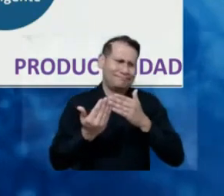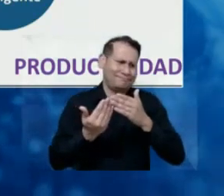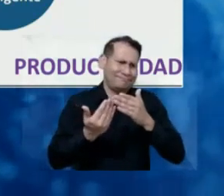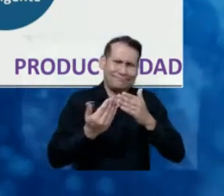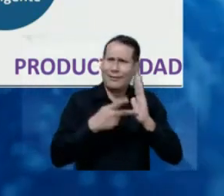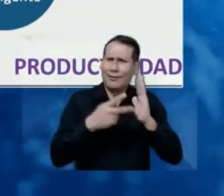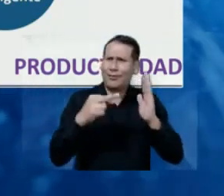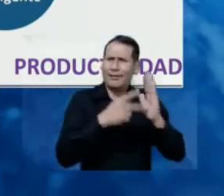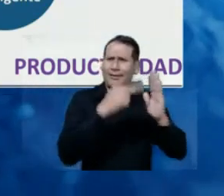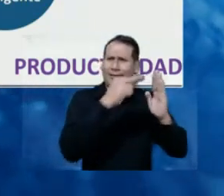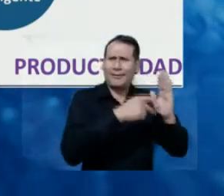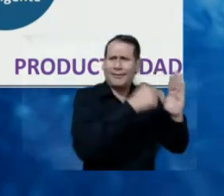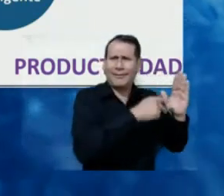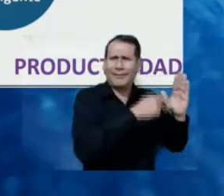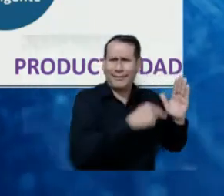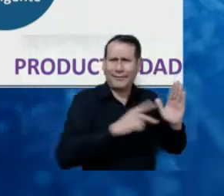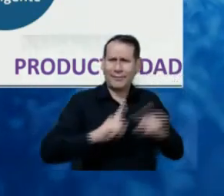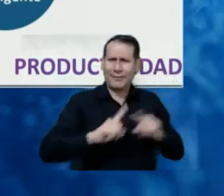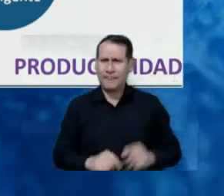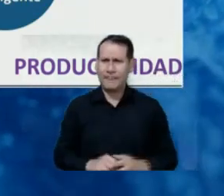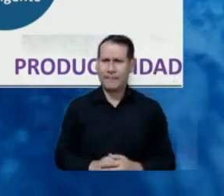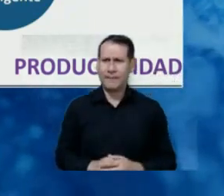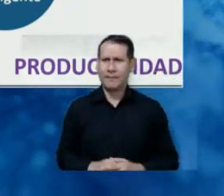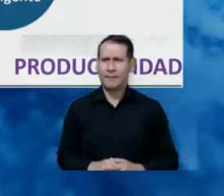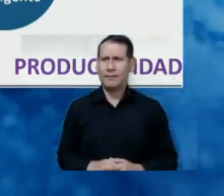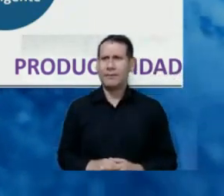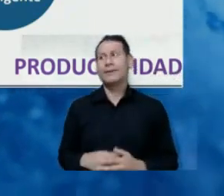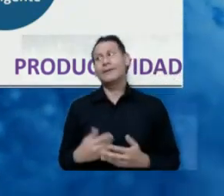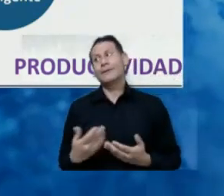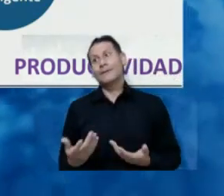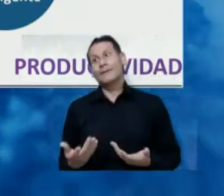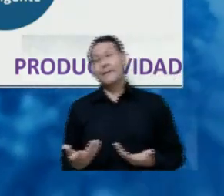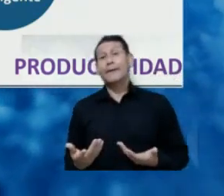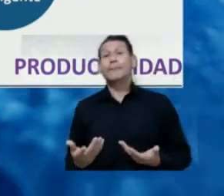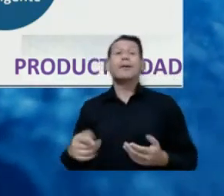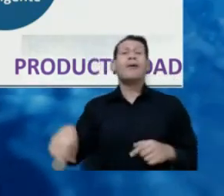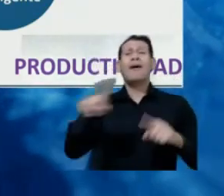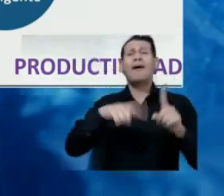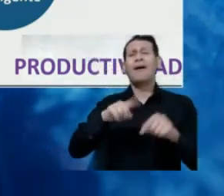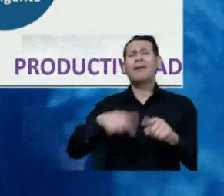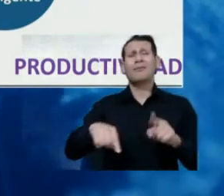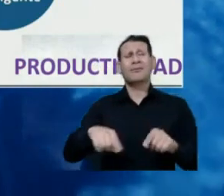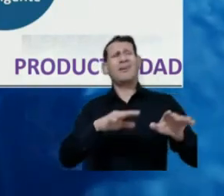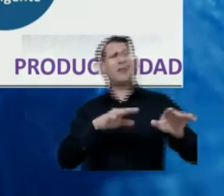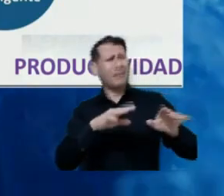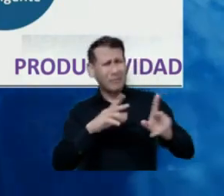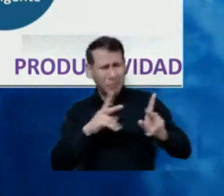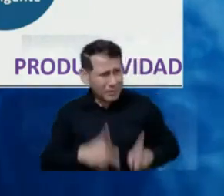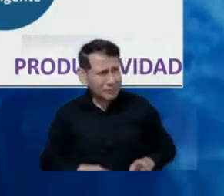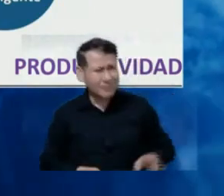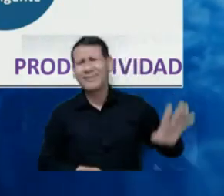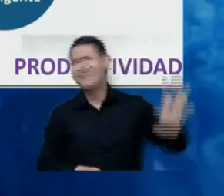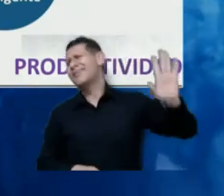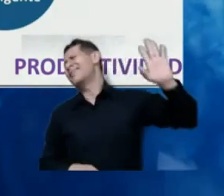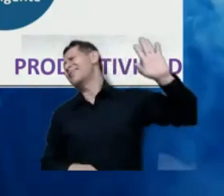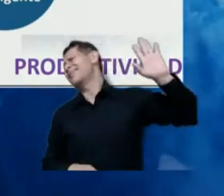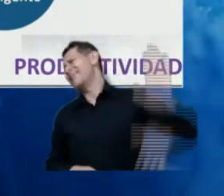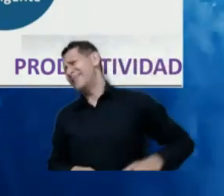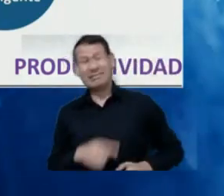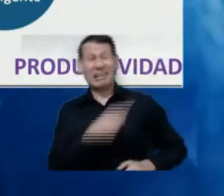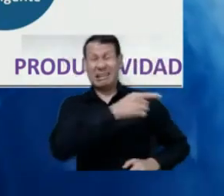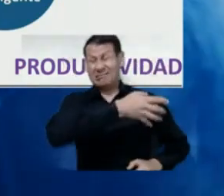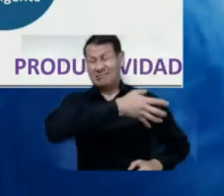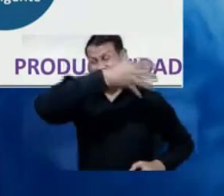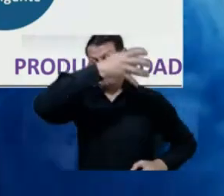you, what Paola was talking about. But, around that, so that the citizen can see, you know, it's not only for the technicians there, you know,